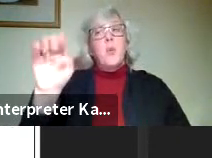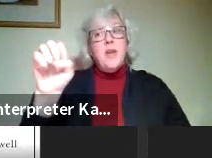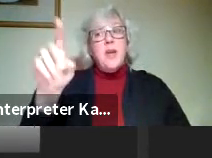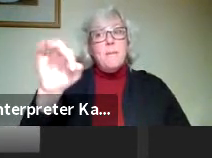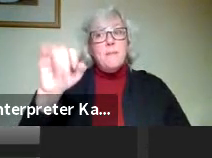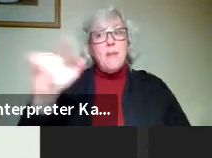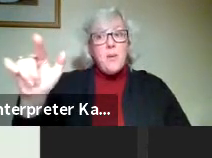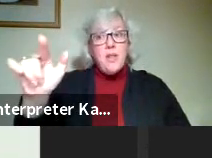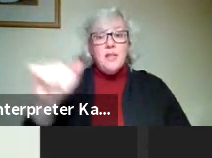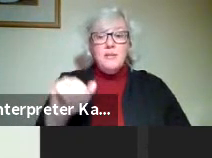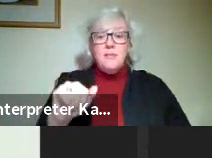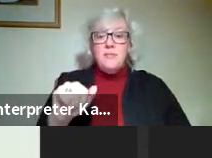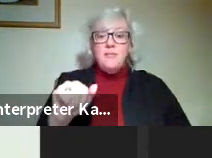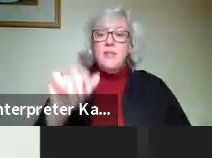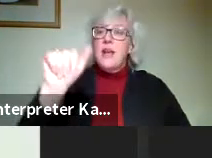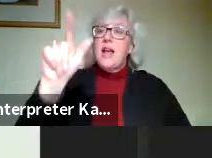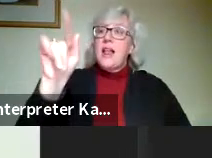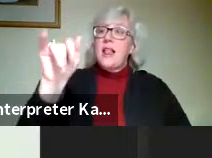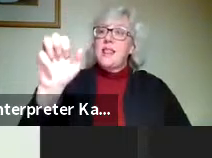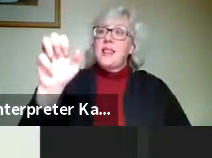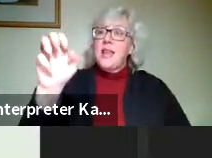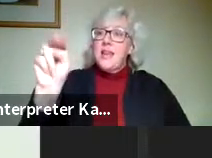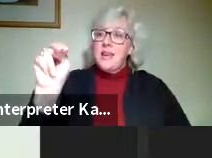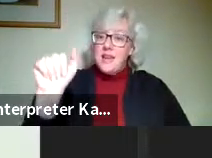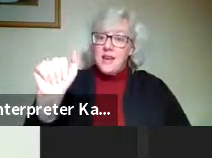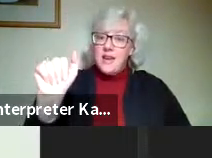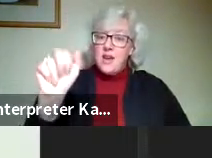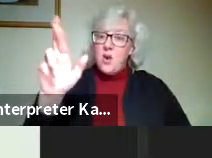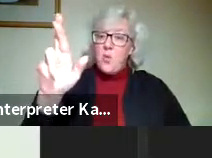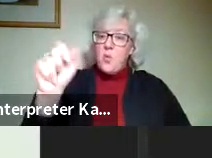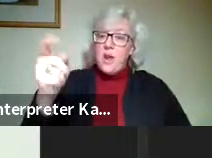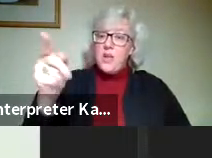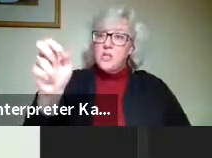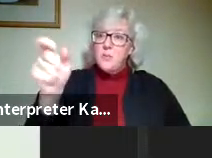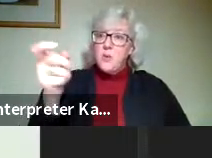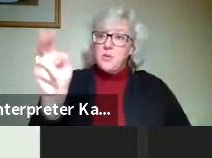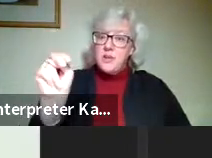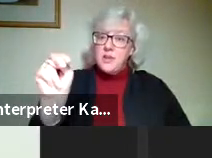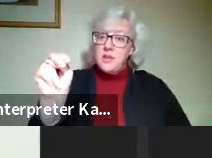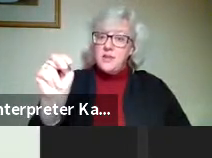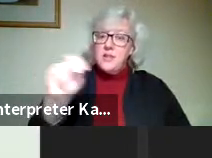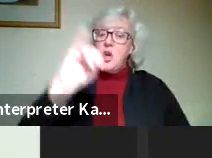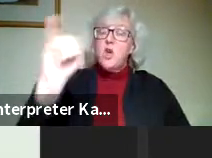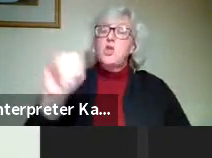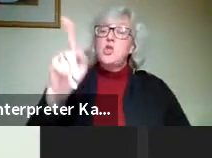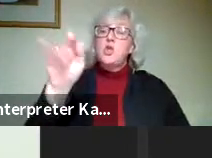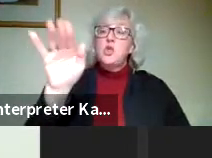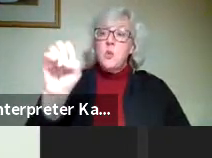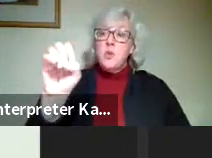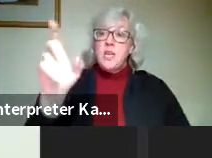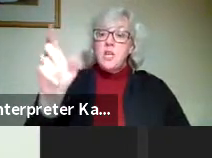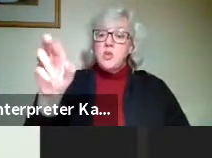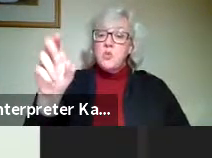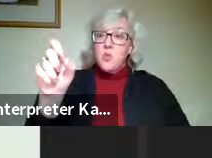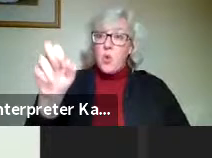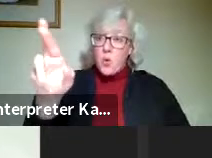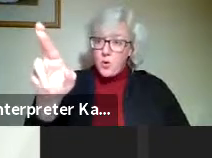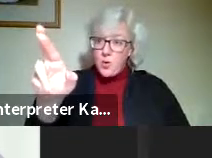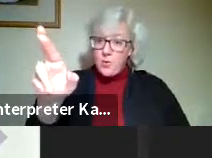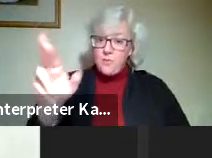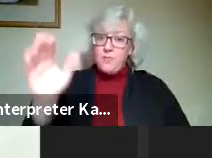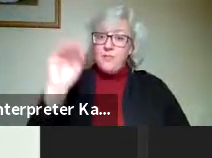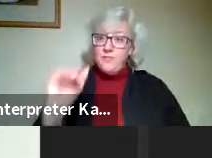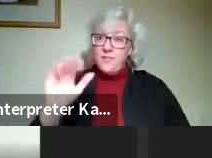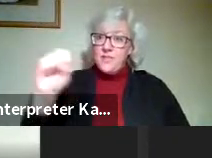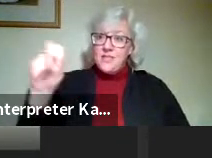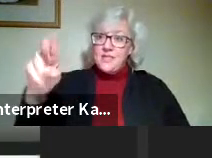Alina Rasmussen, Julie Schroeder, Sasha